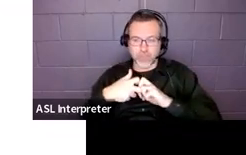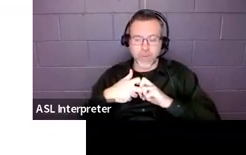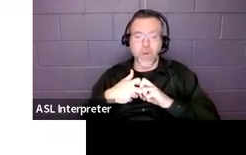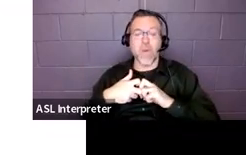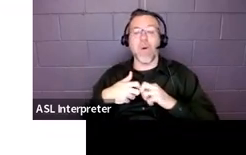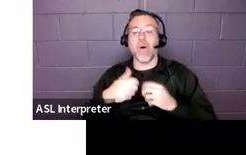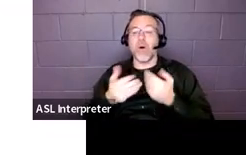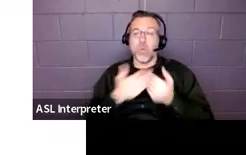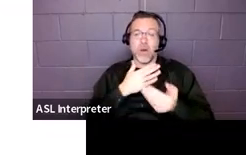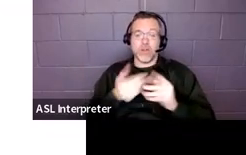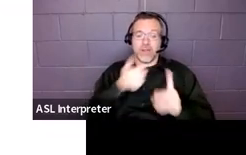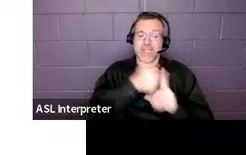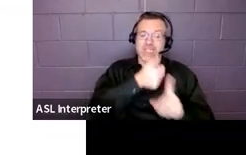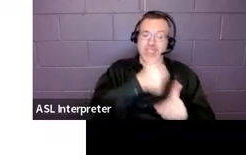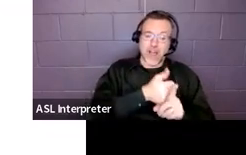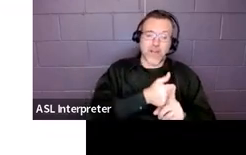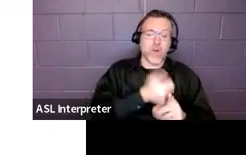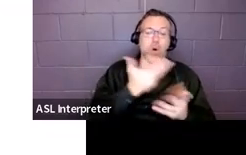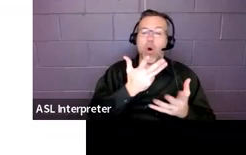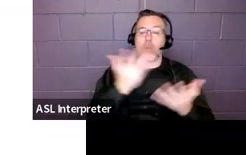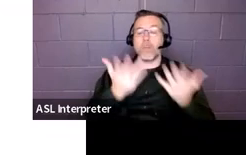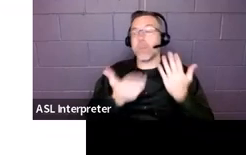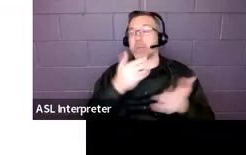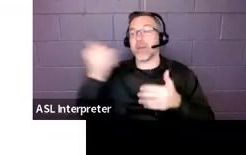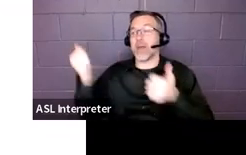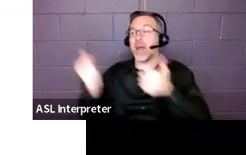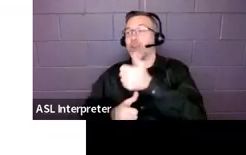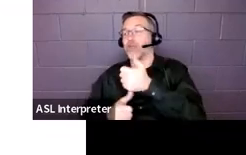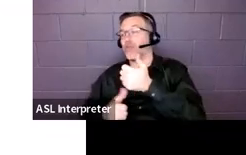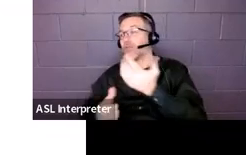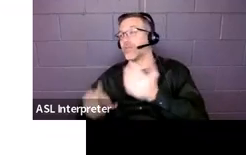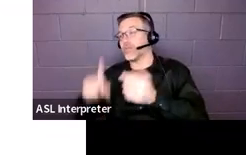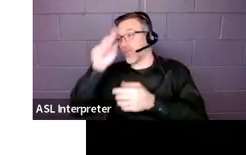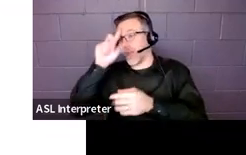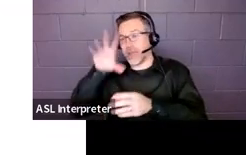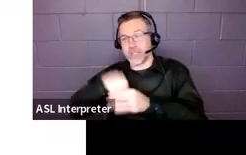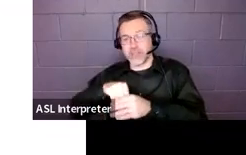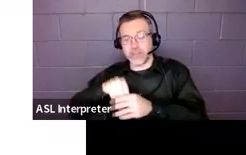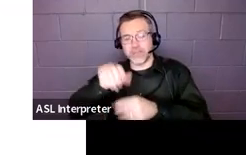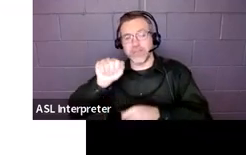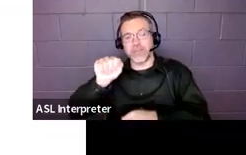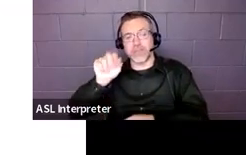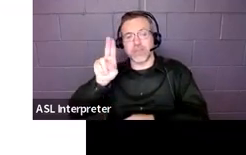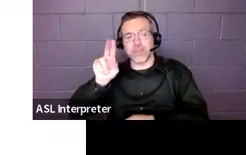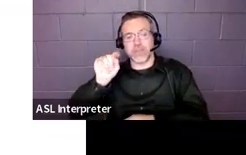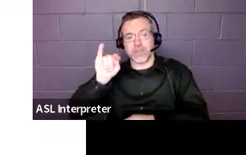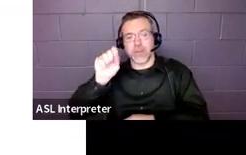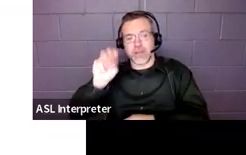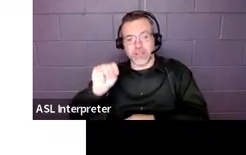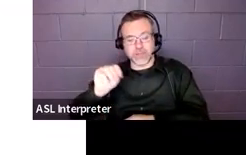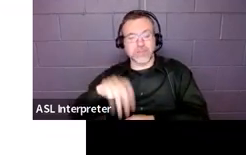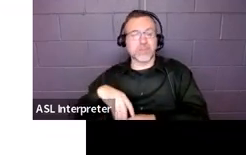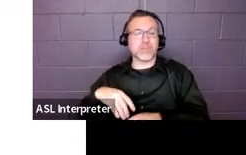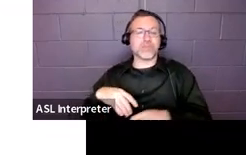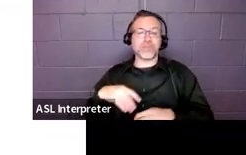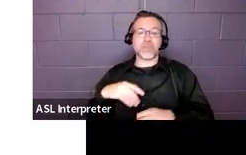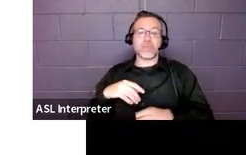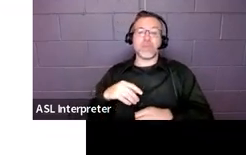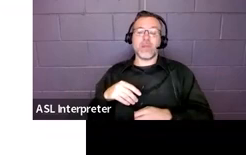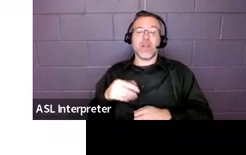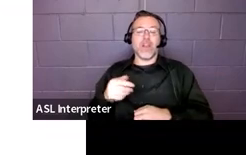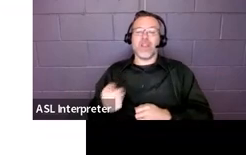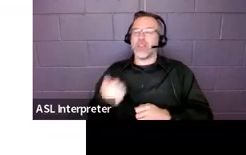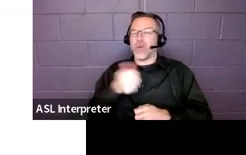identified with autism, and the speech language services are their only service on their IEP. In any other